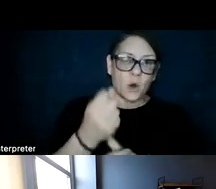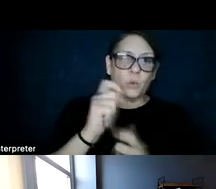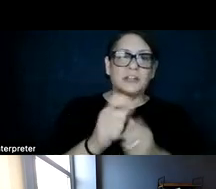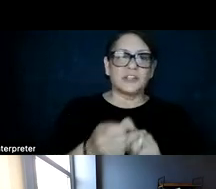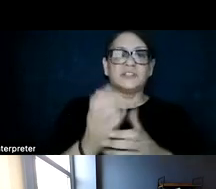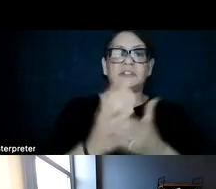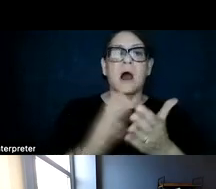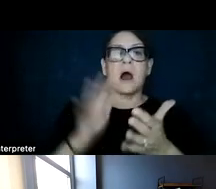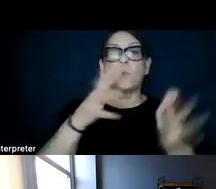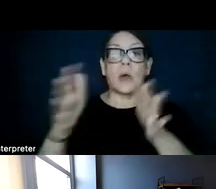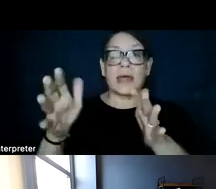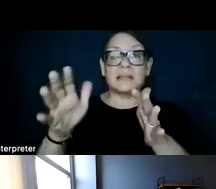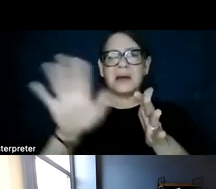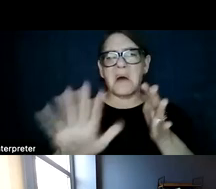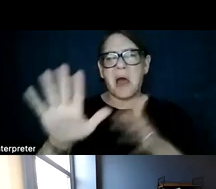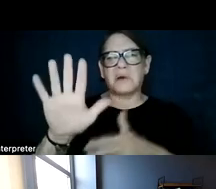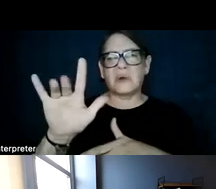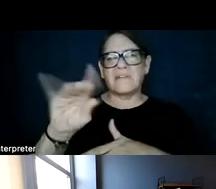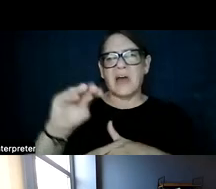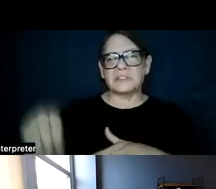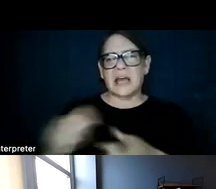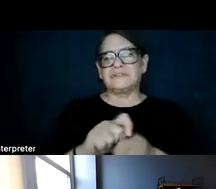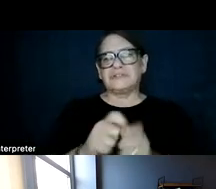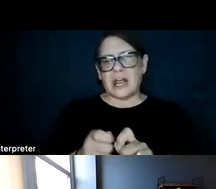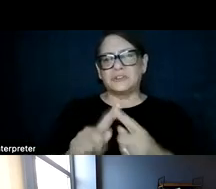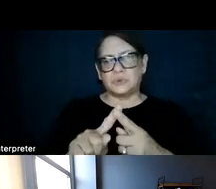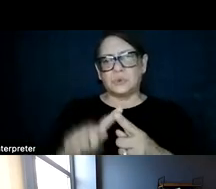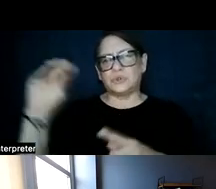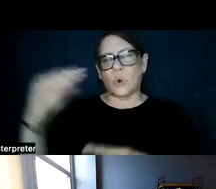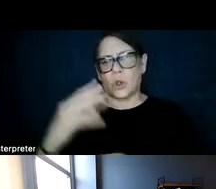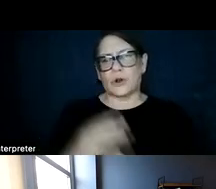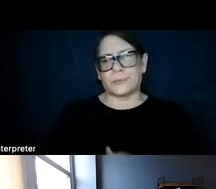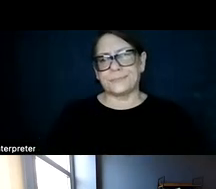that wind, about 25% of that, and shift it into investments in solar.